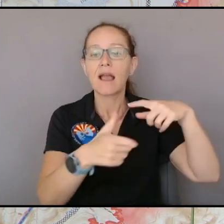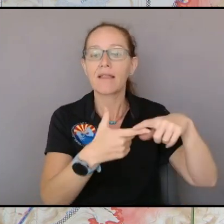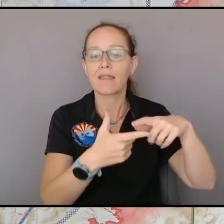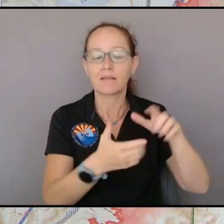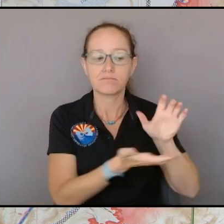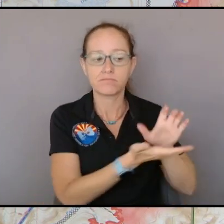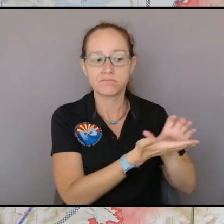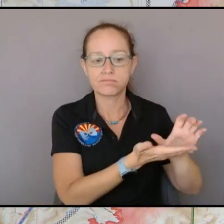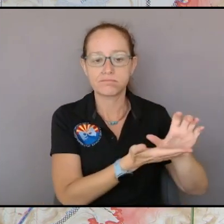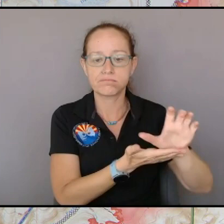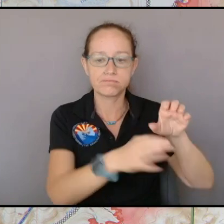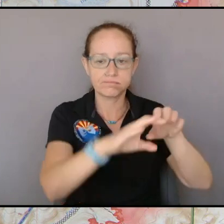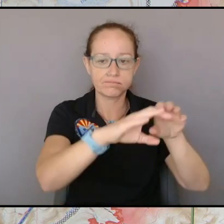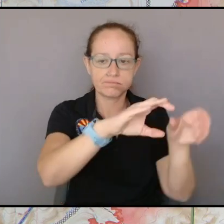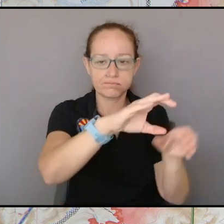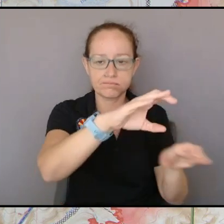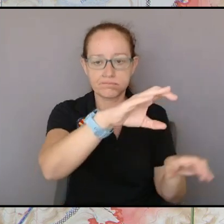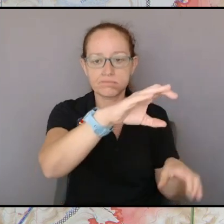heat up in these areas